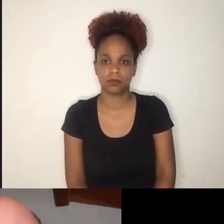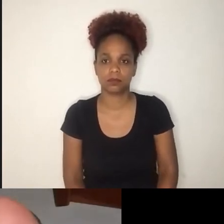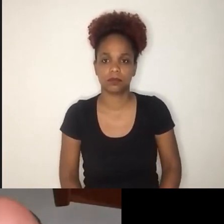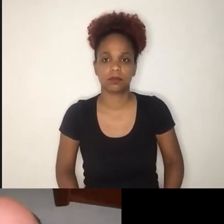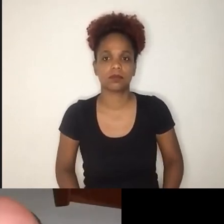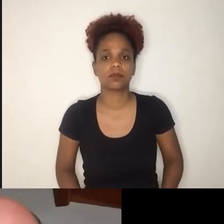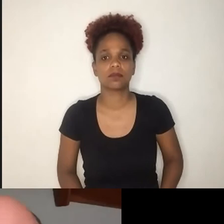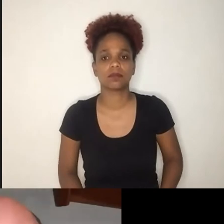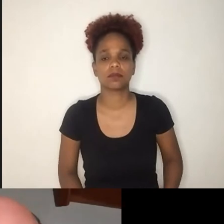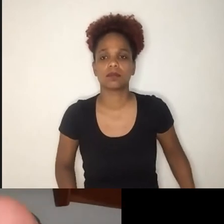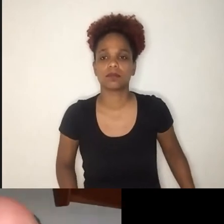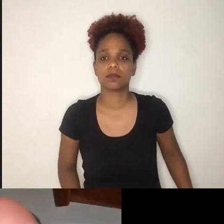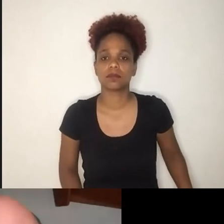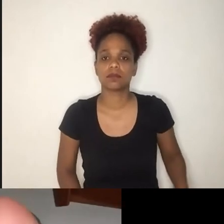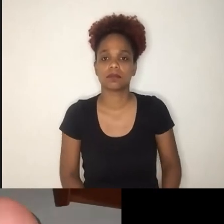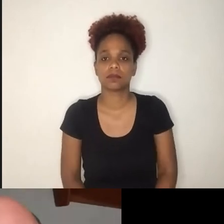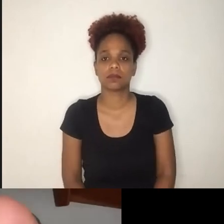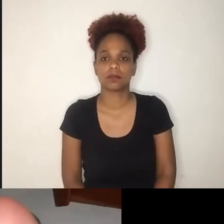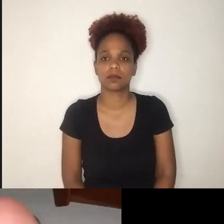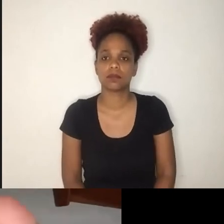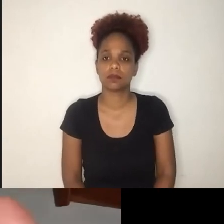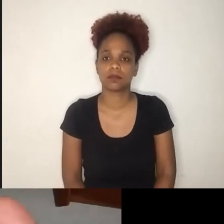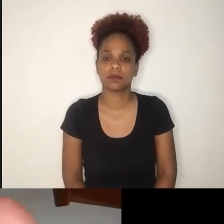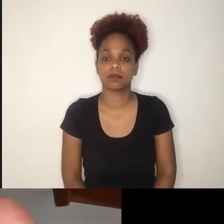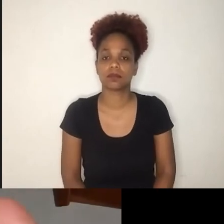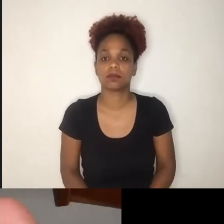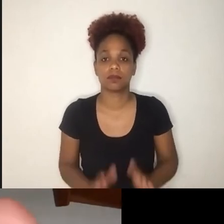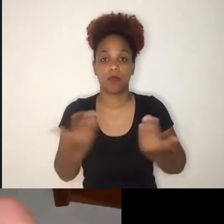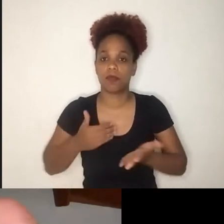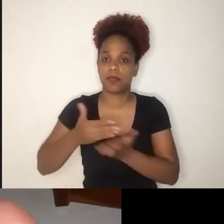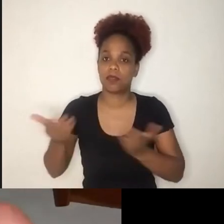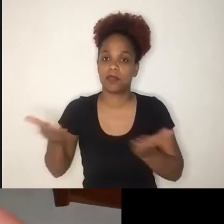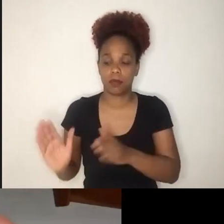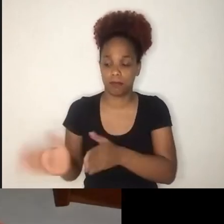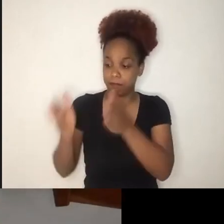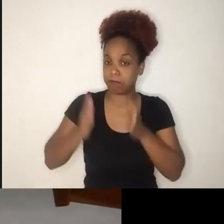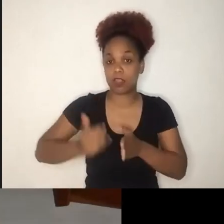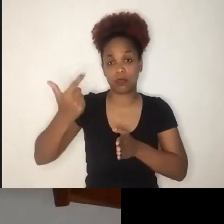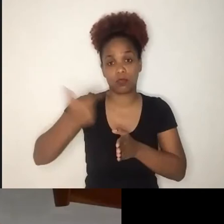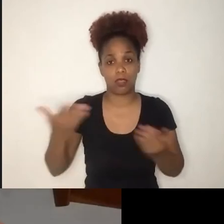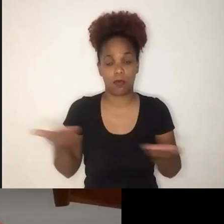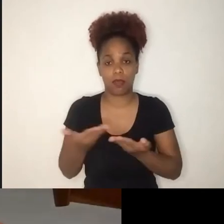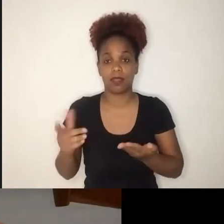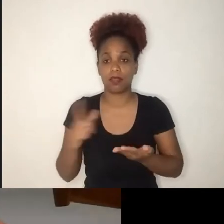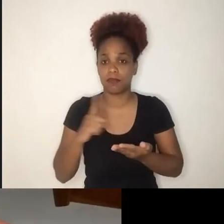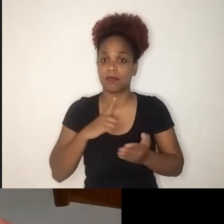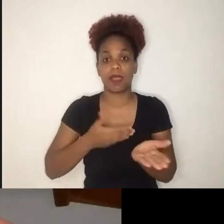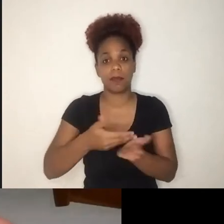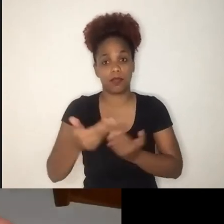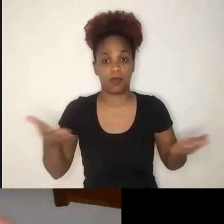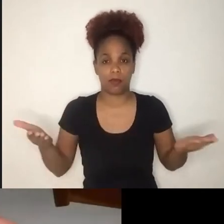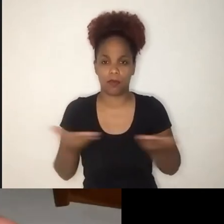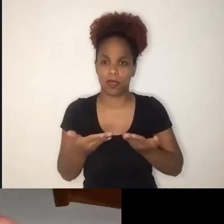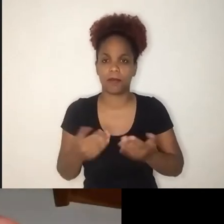Well, let's start the second part of this opening session. I now have the great pleasure